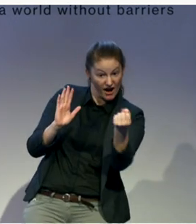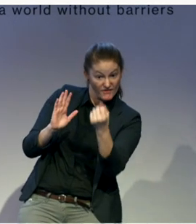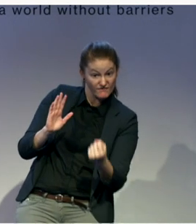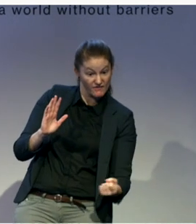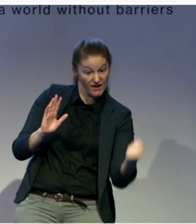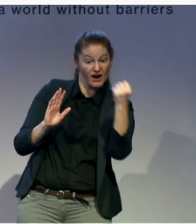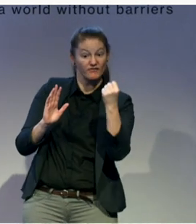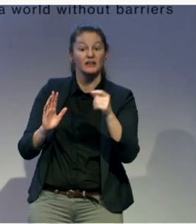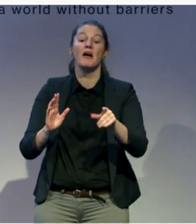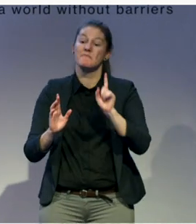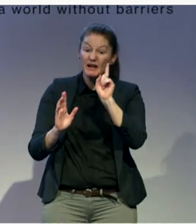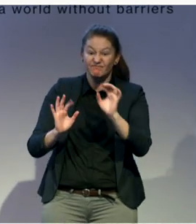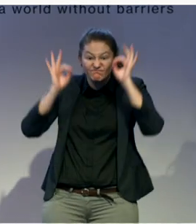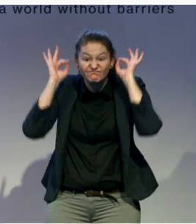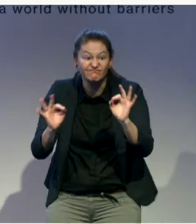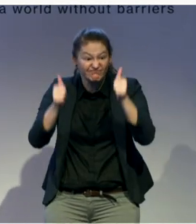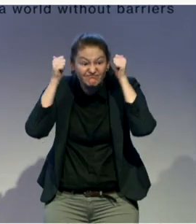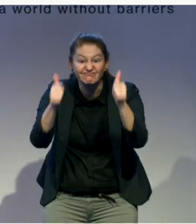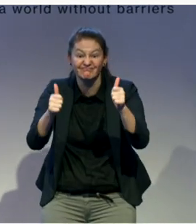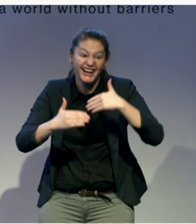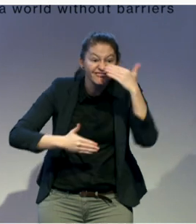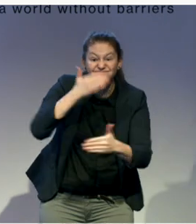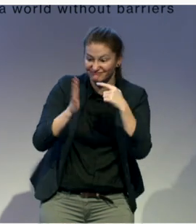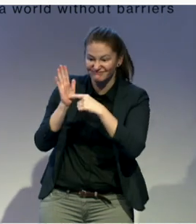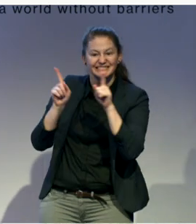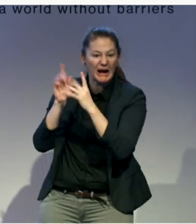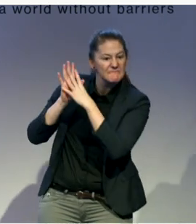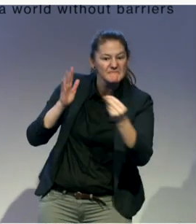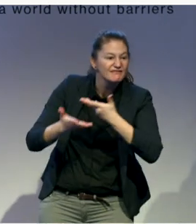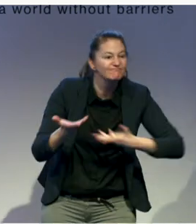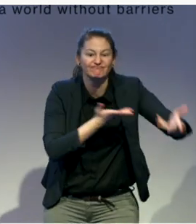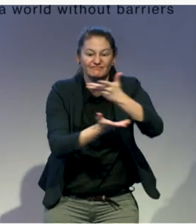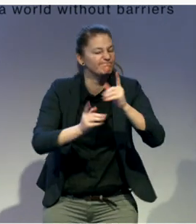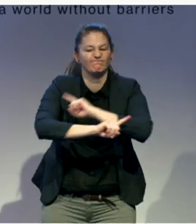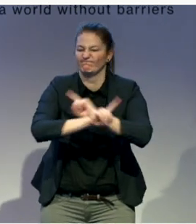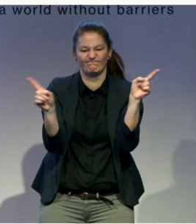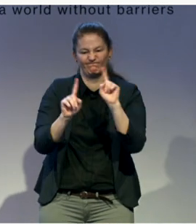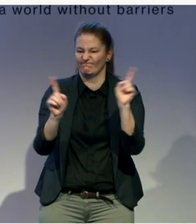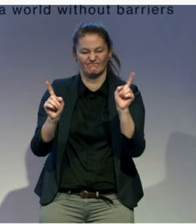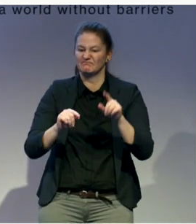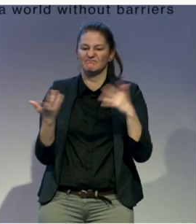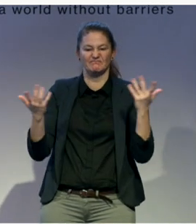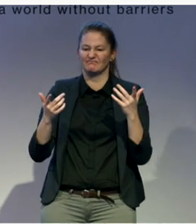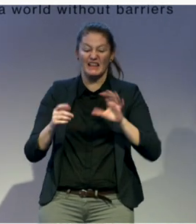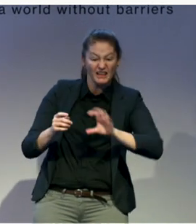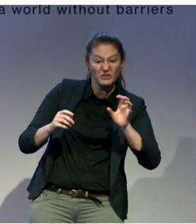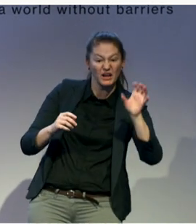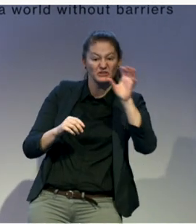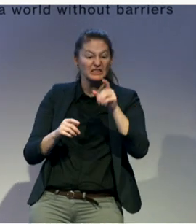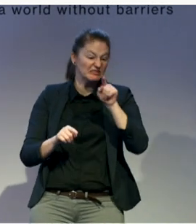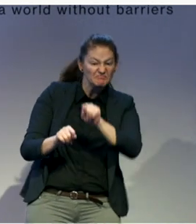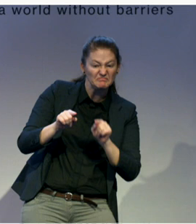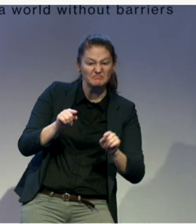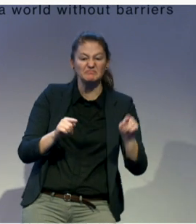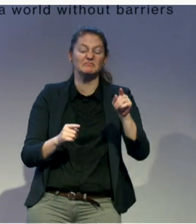that violations have consequences. Some of those countries have legislative stipulations either in their constitutions or in separate legislation